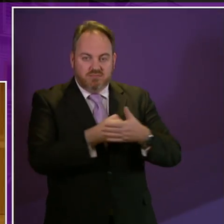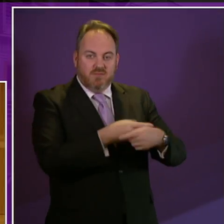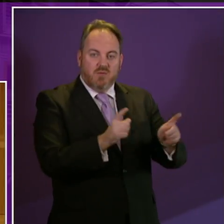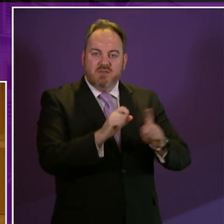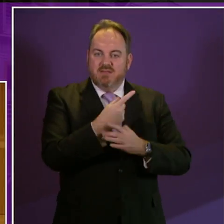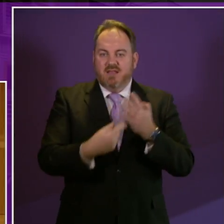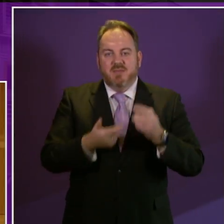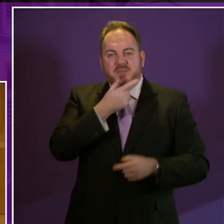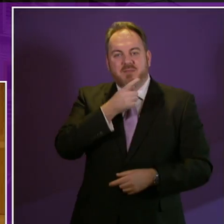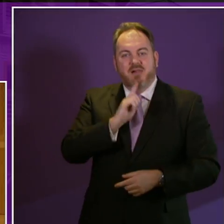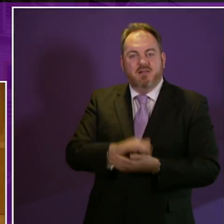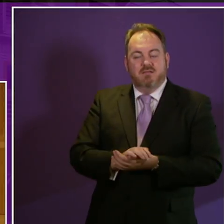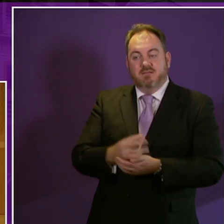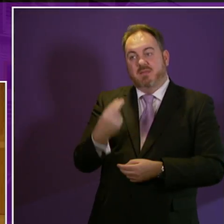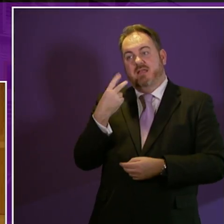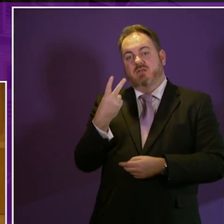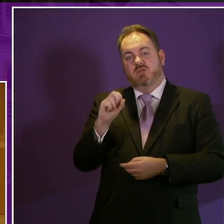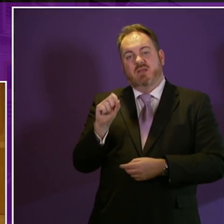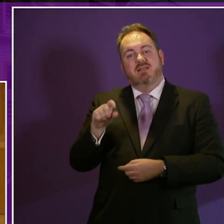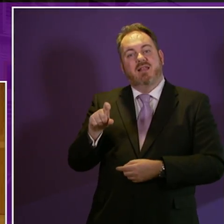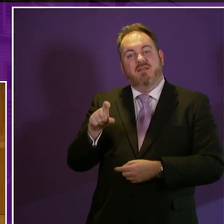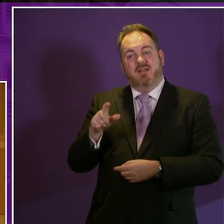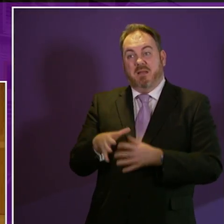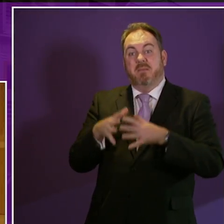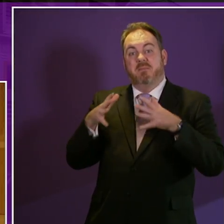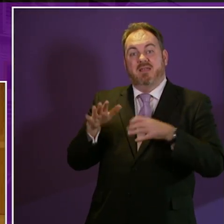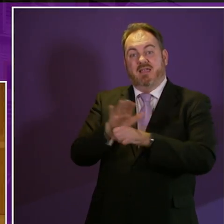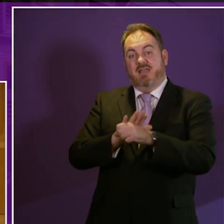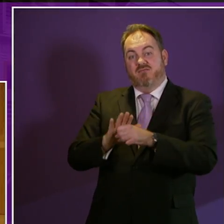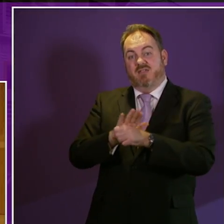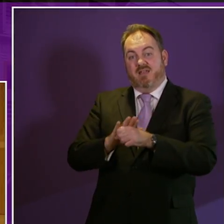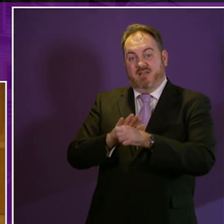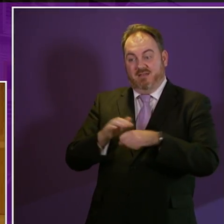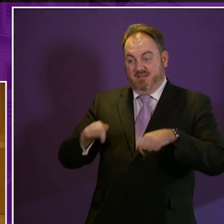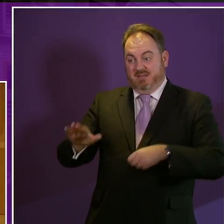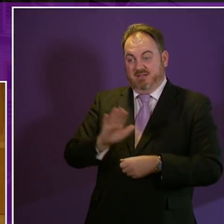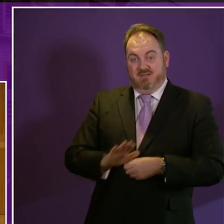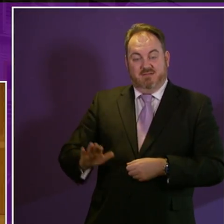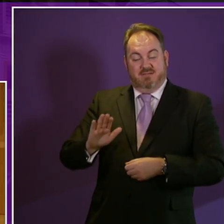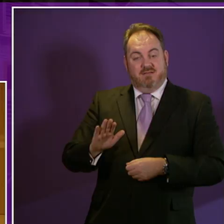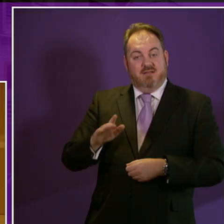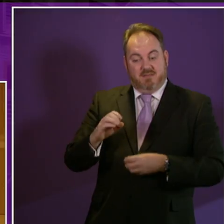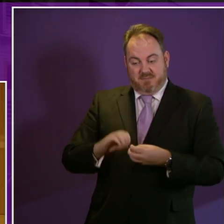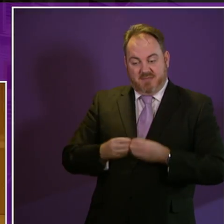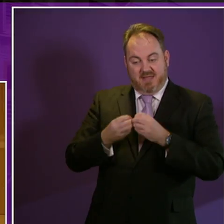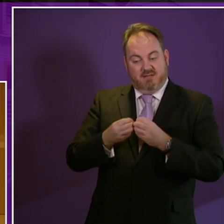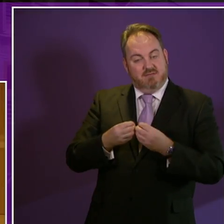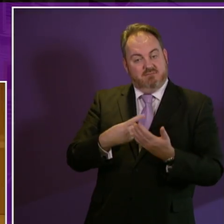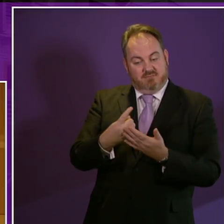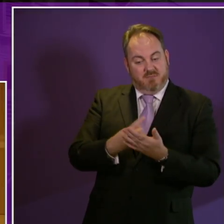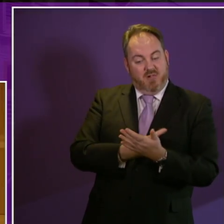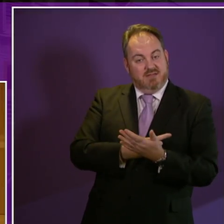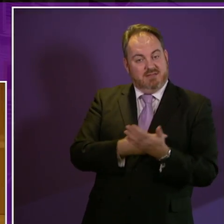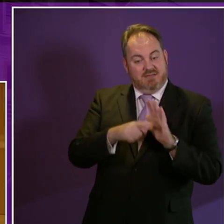in 2011 a major metropolitan local authority in this country published an outcome in its single outcome agreement which said that